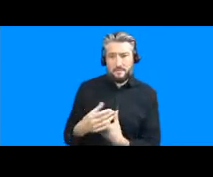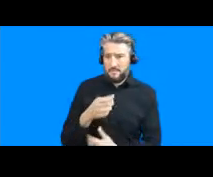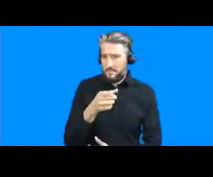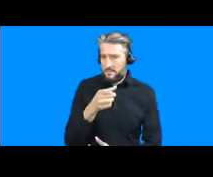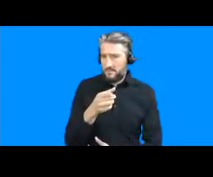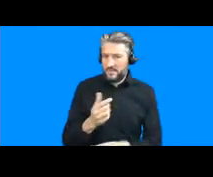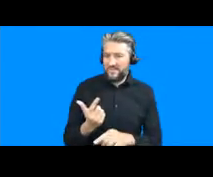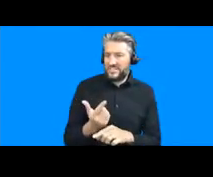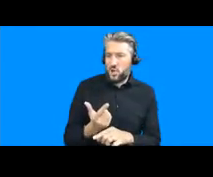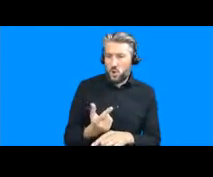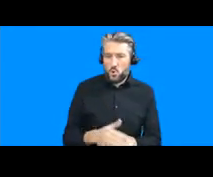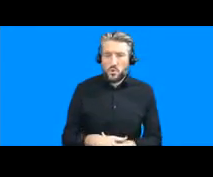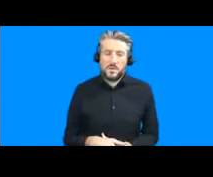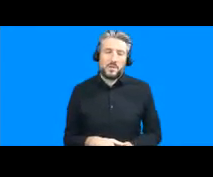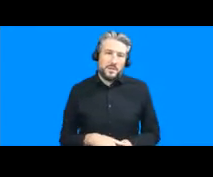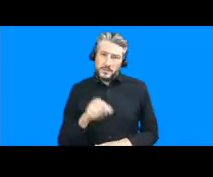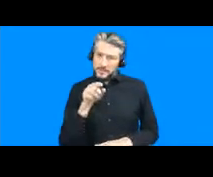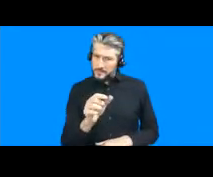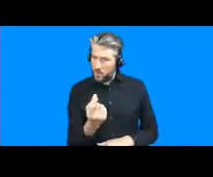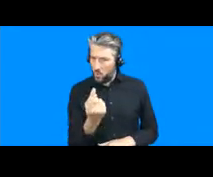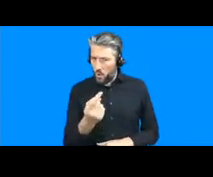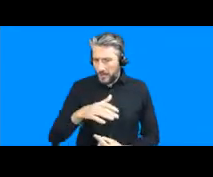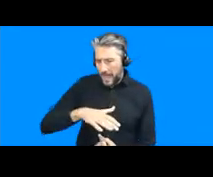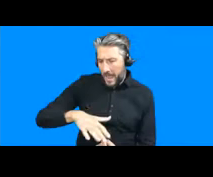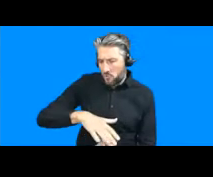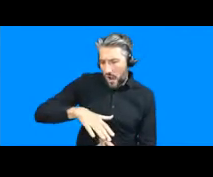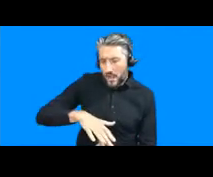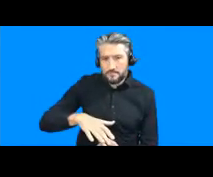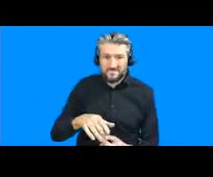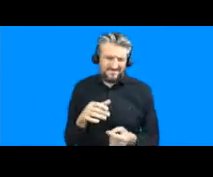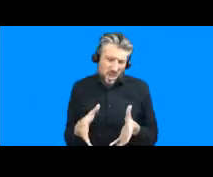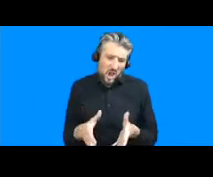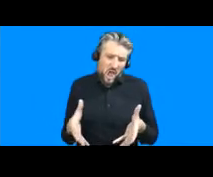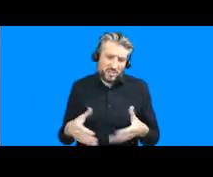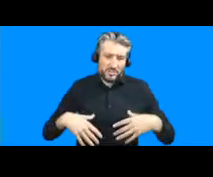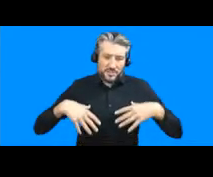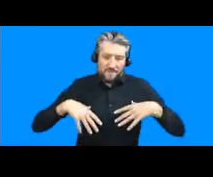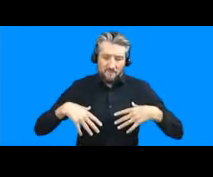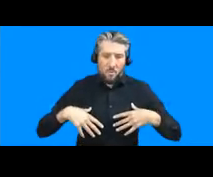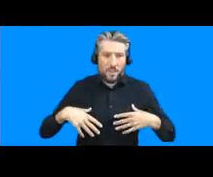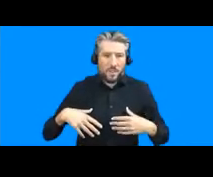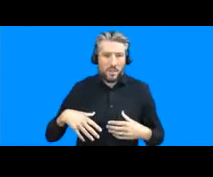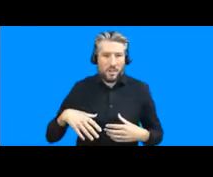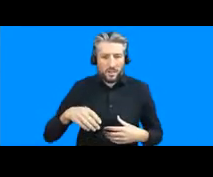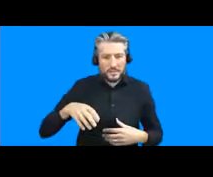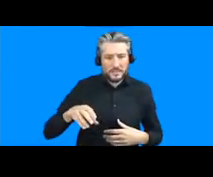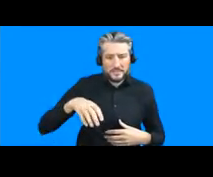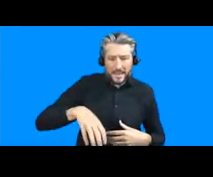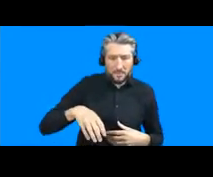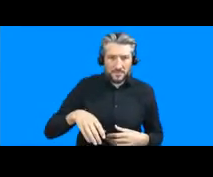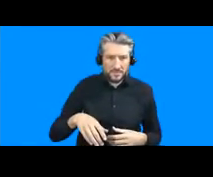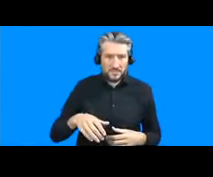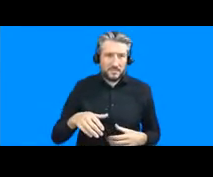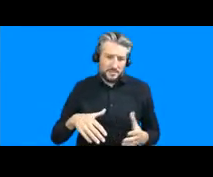is alikar colony orangitown which orangitown is considered one of the largest informal settlements in karachi although parts of orangitown are no longer